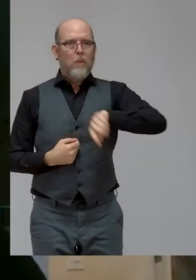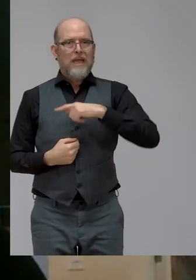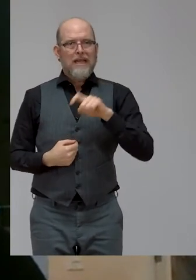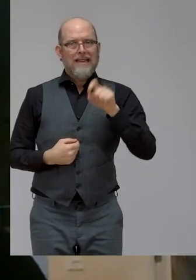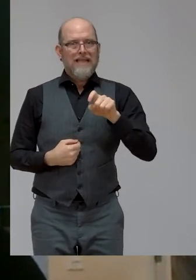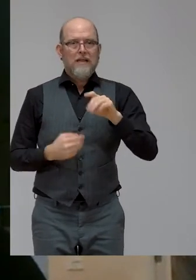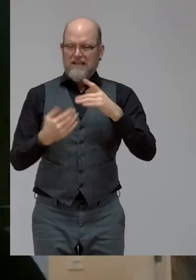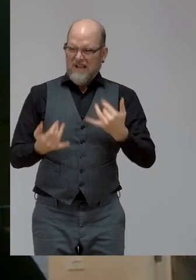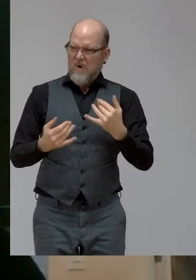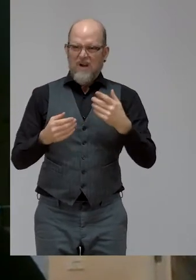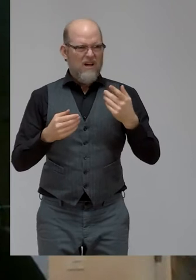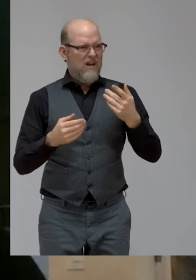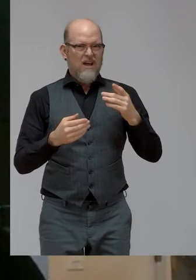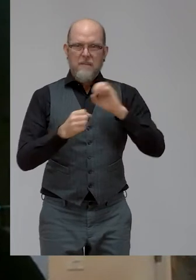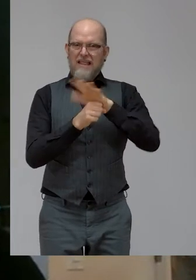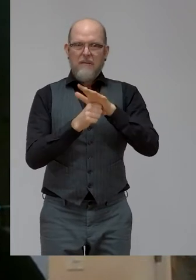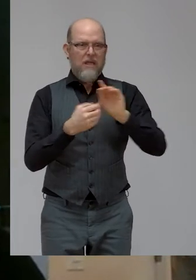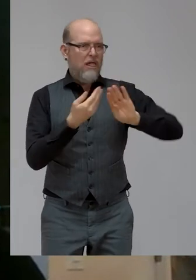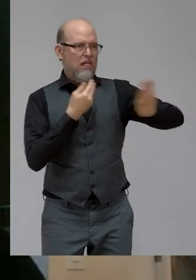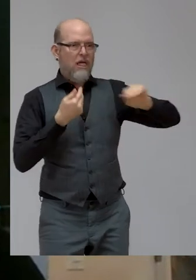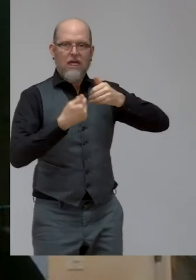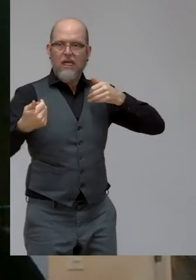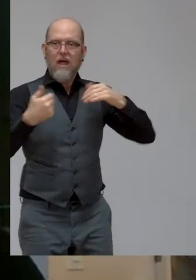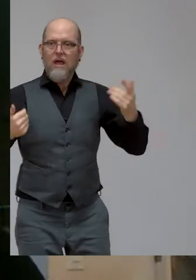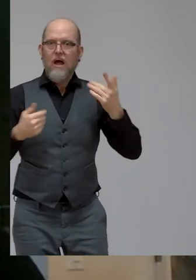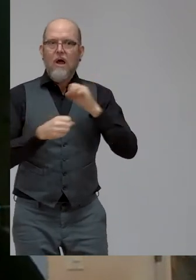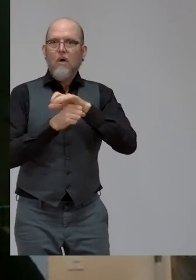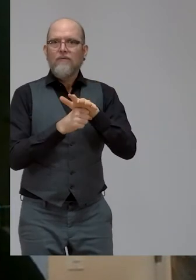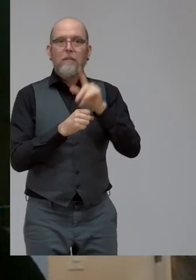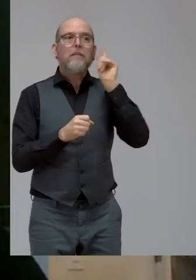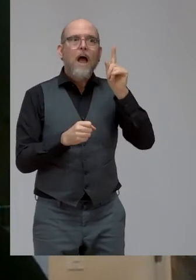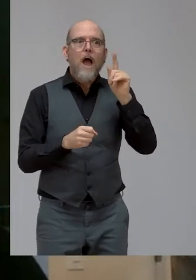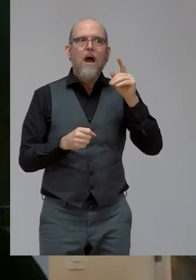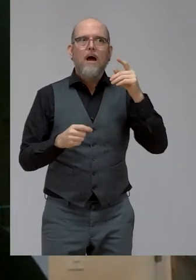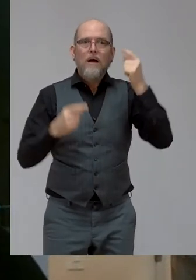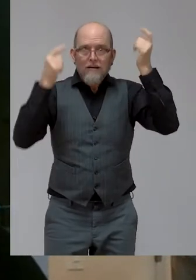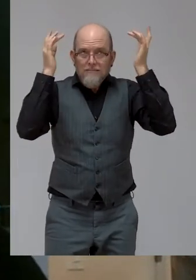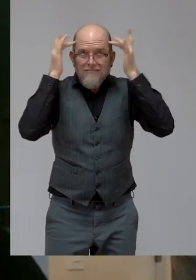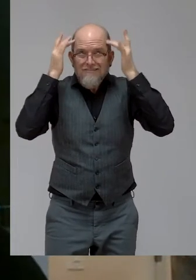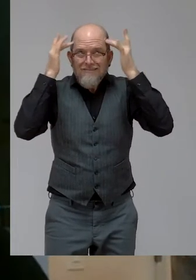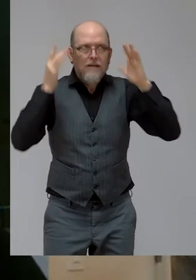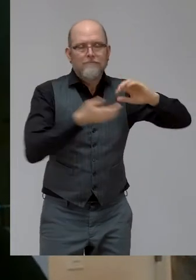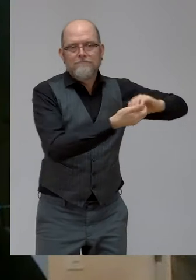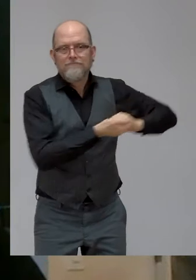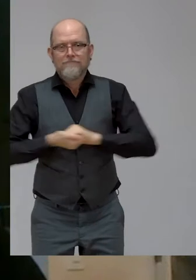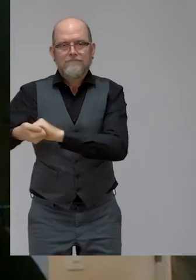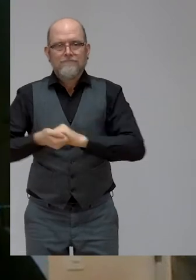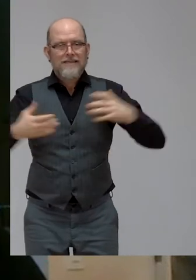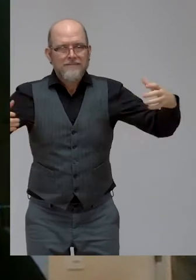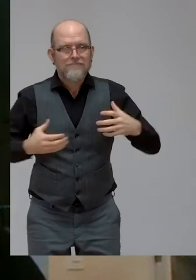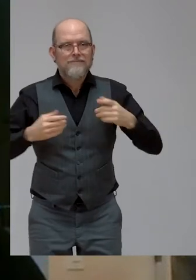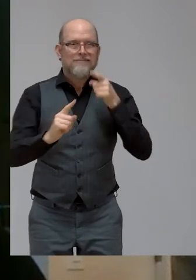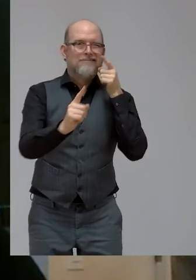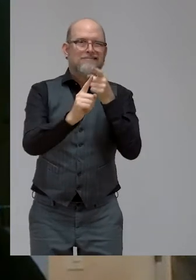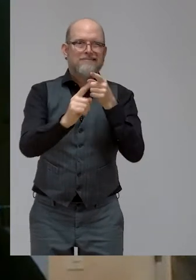it is crucial for us to forge ahead together. In a year where so many of us have